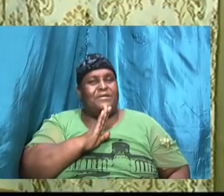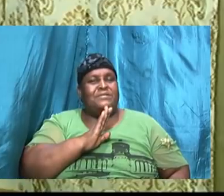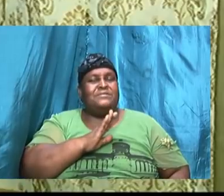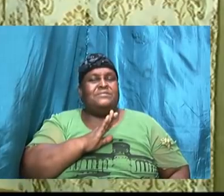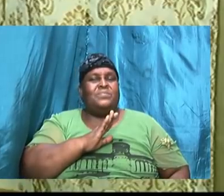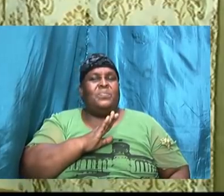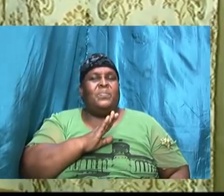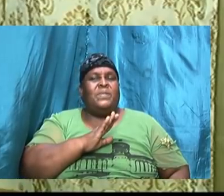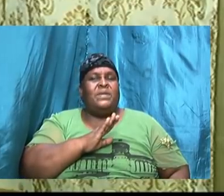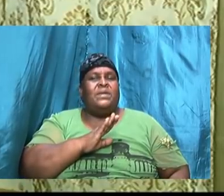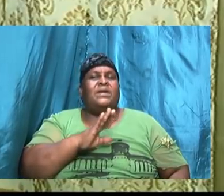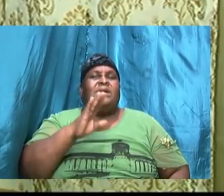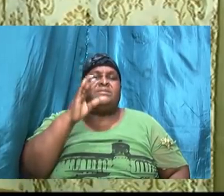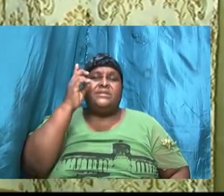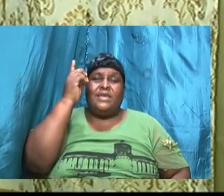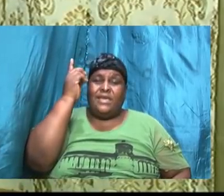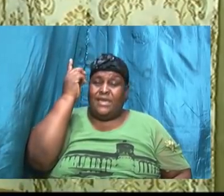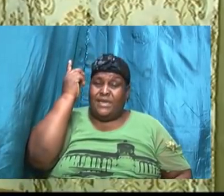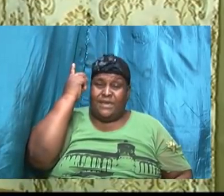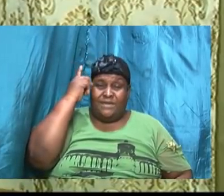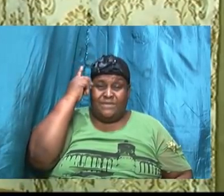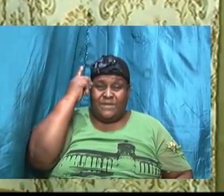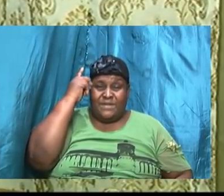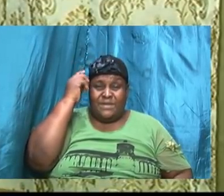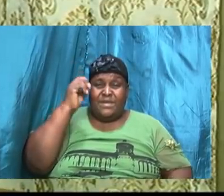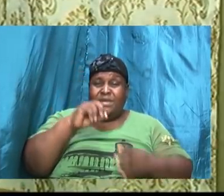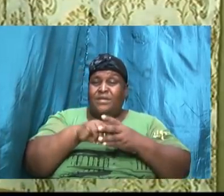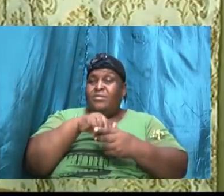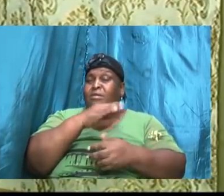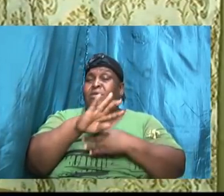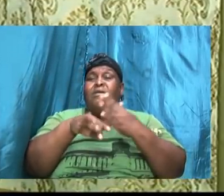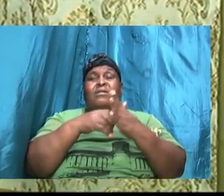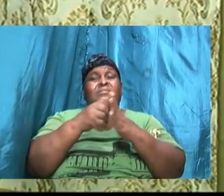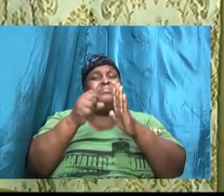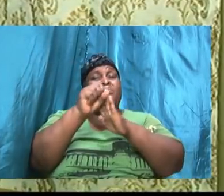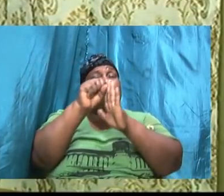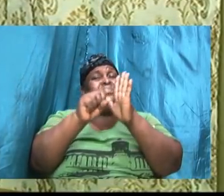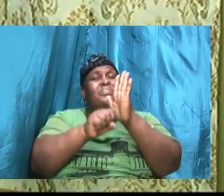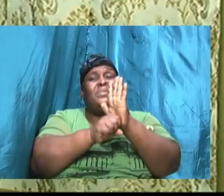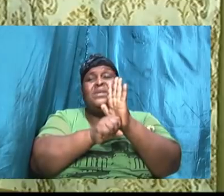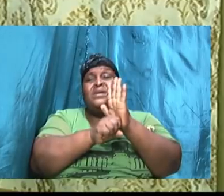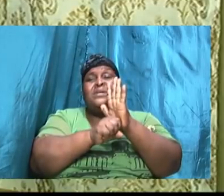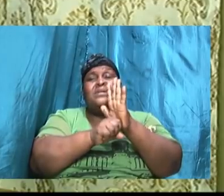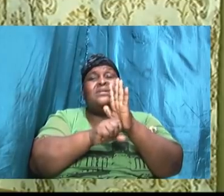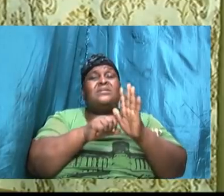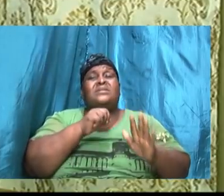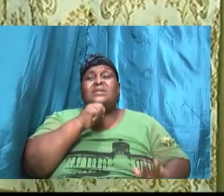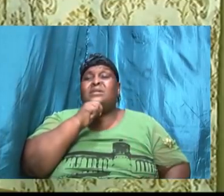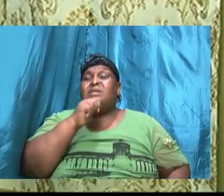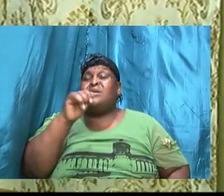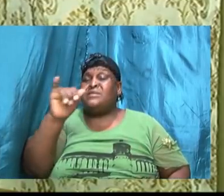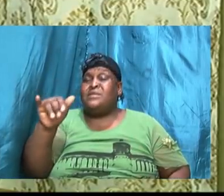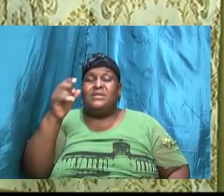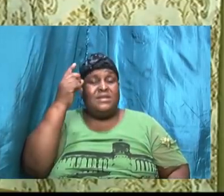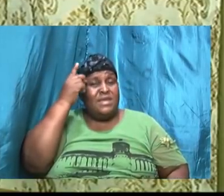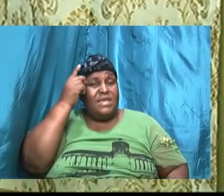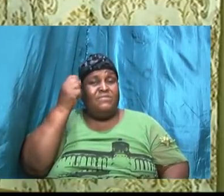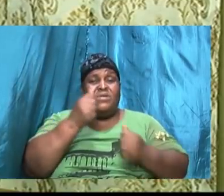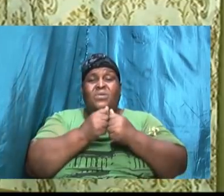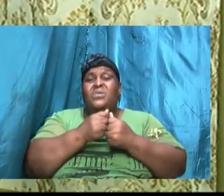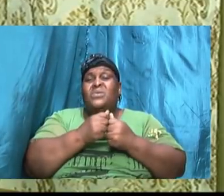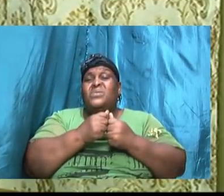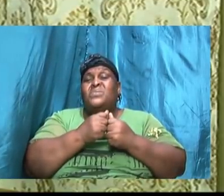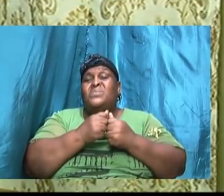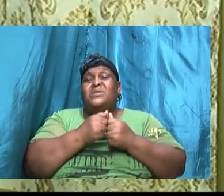and David in all these scriptures not that is without fault but he